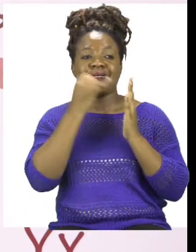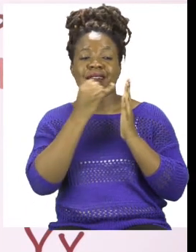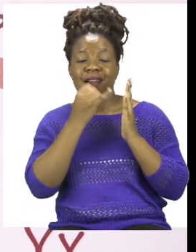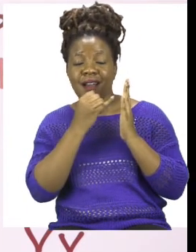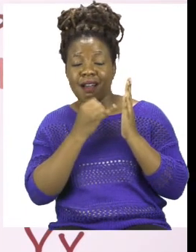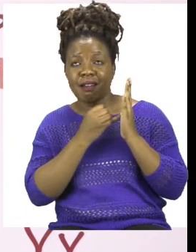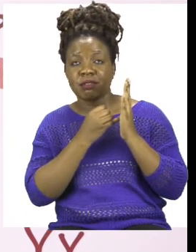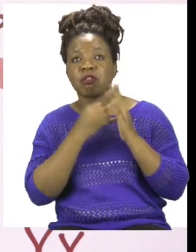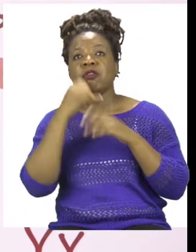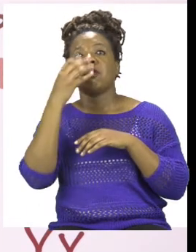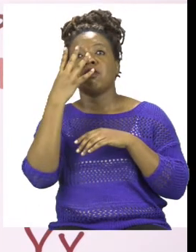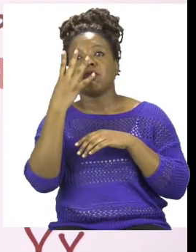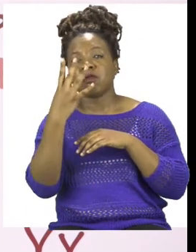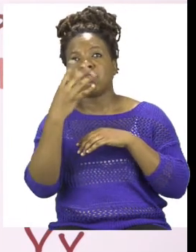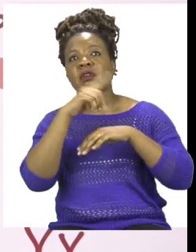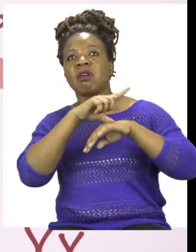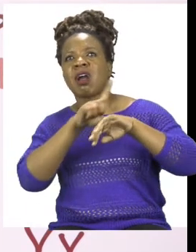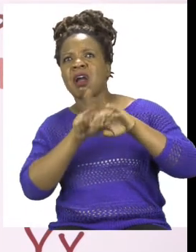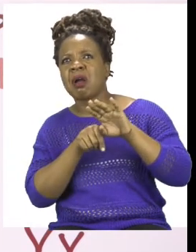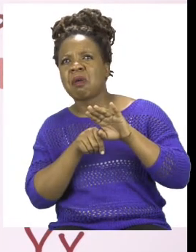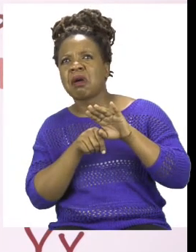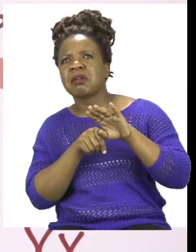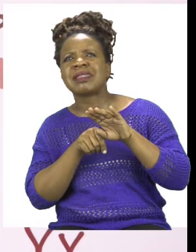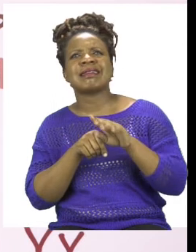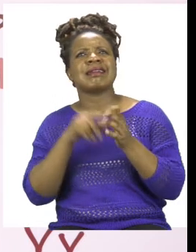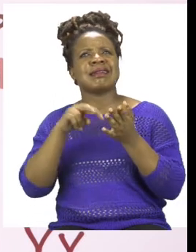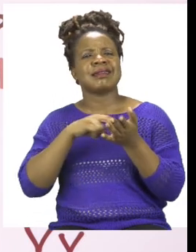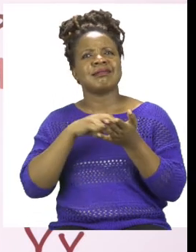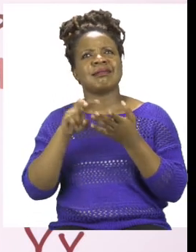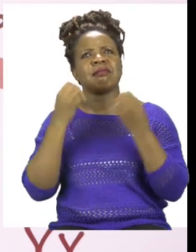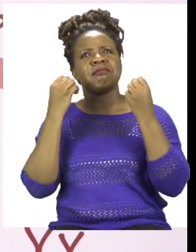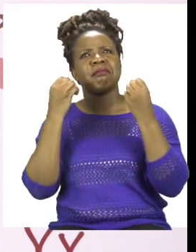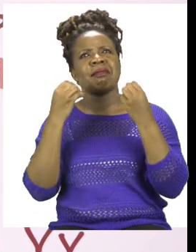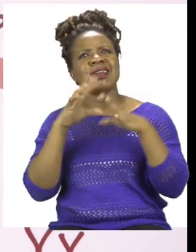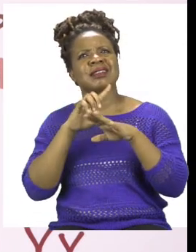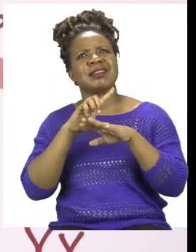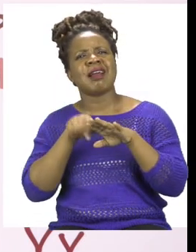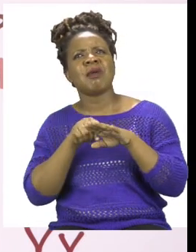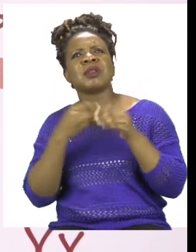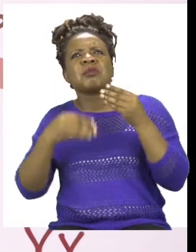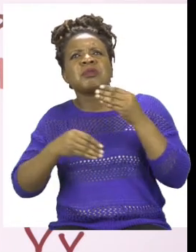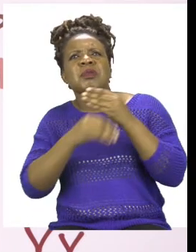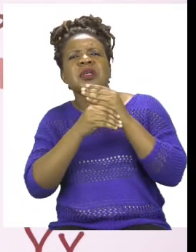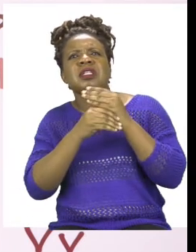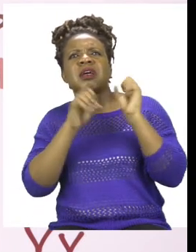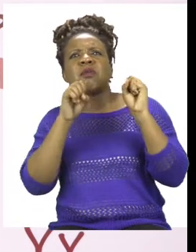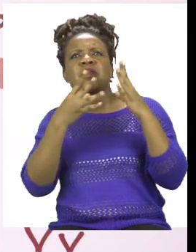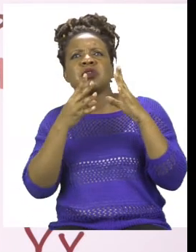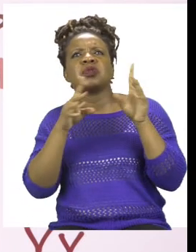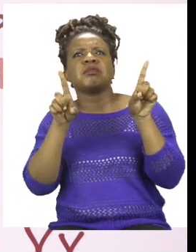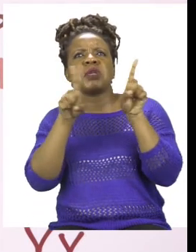hours did she spend on dance? She spent 4 more hours. So our